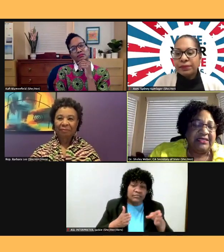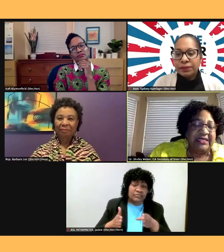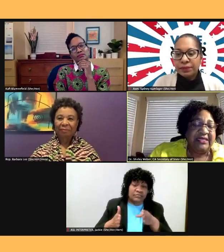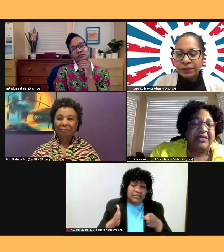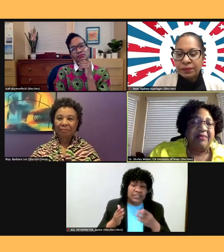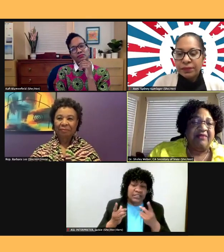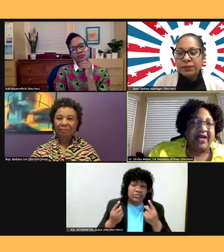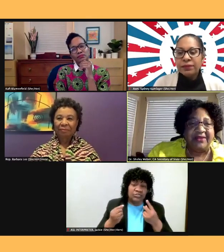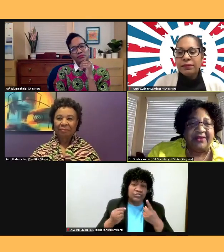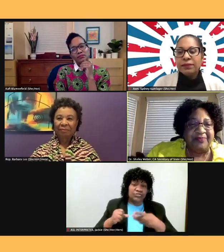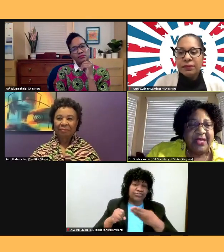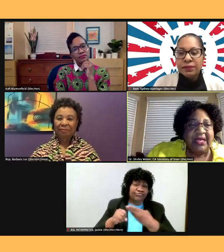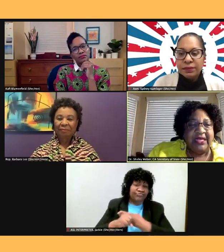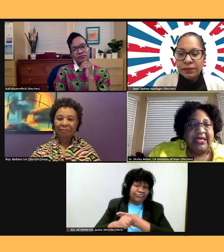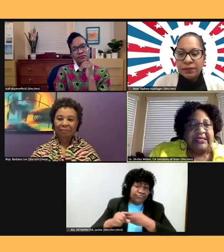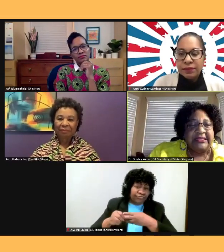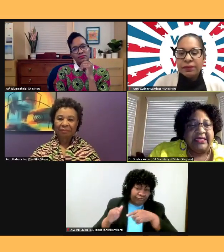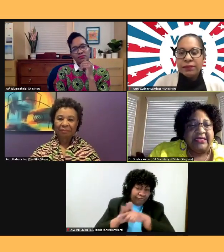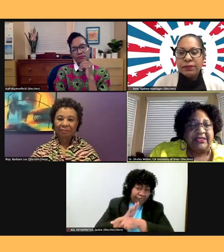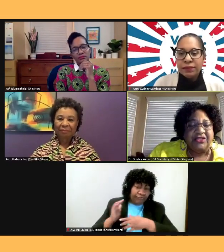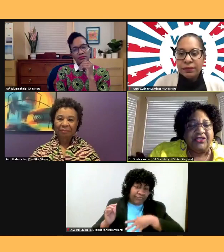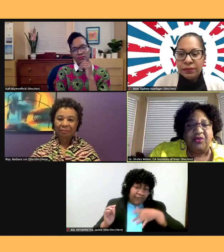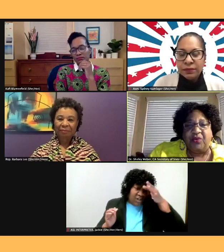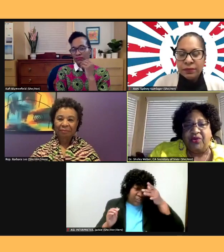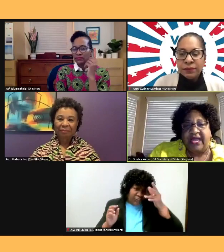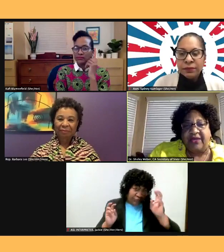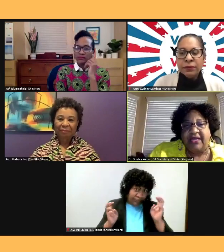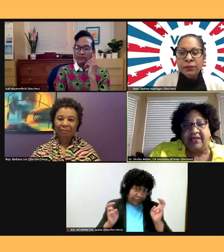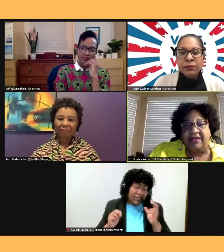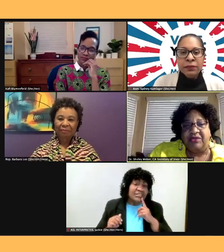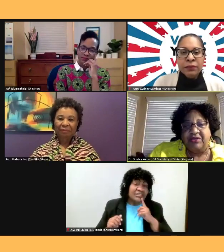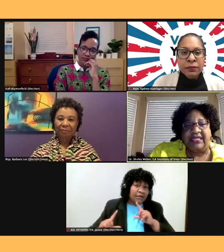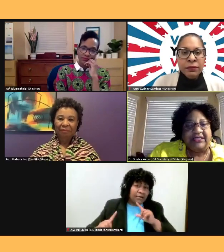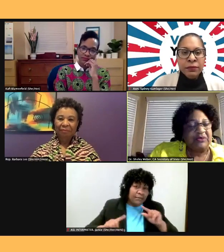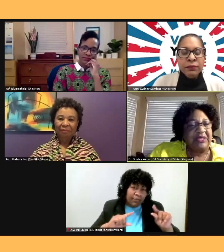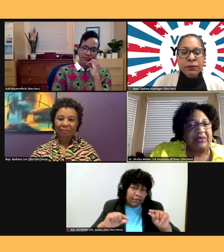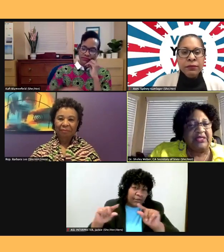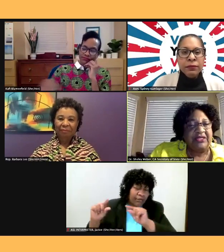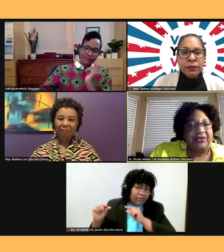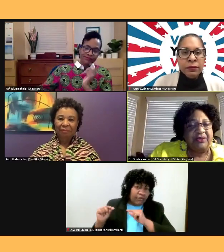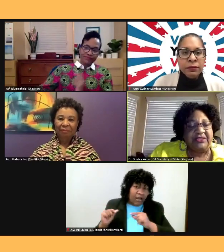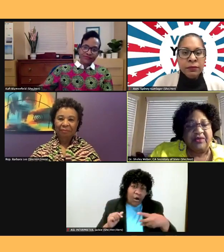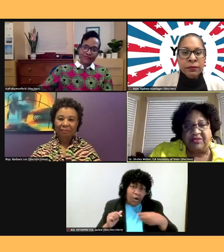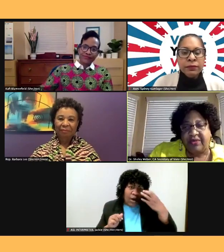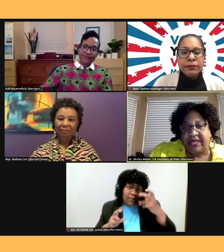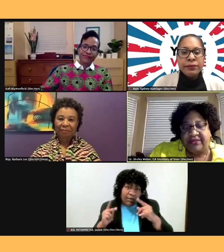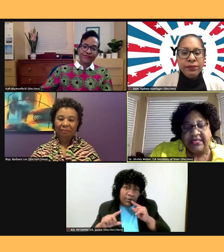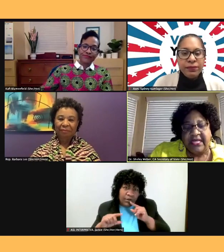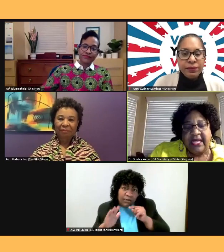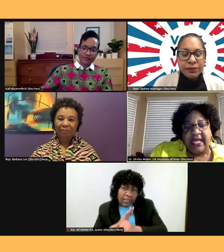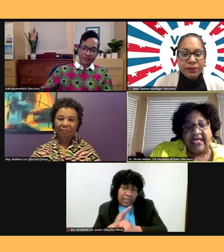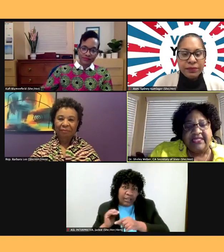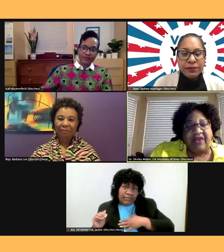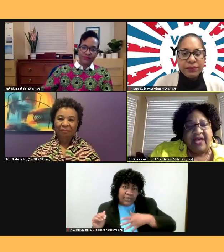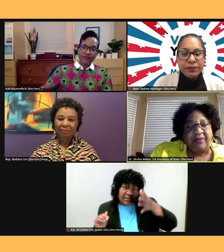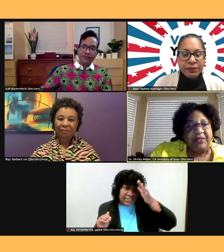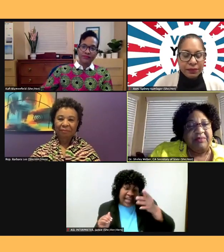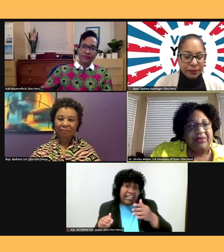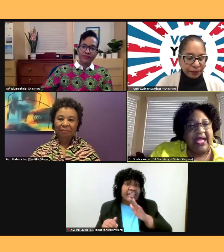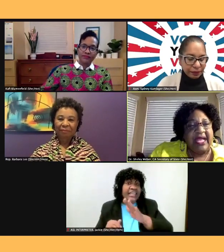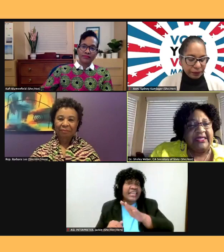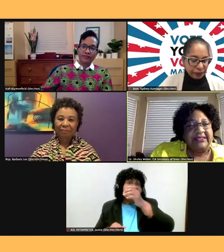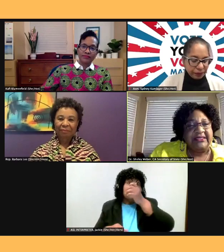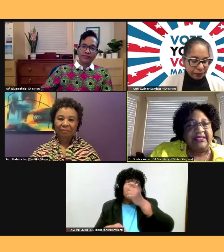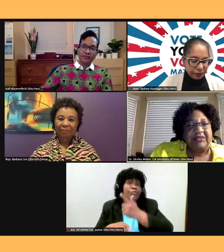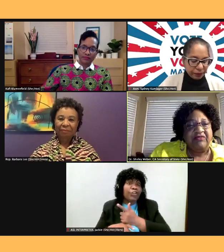father. And, uh, so the word got around the community that that's what they were going to do. And so his brothers and his father put him in a wagon and took him to